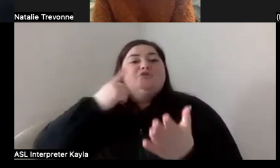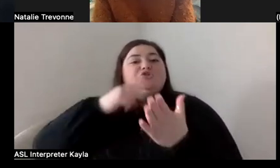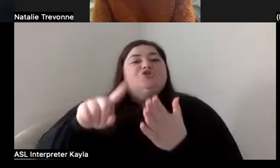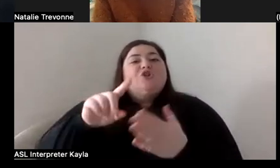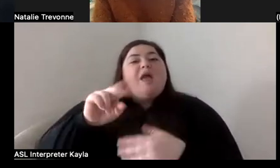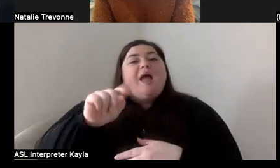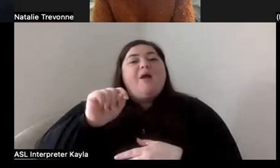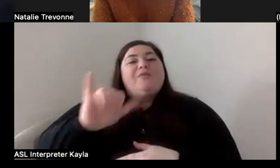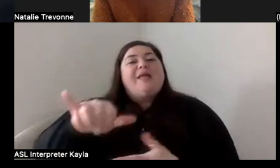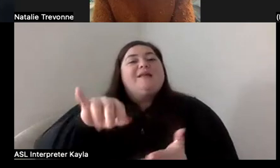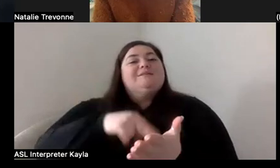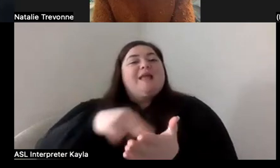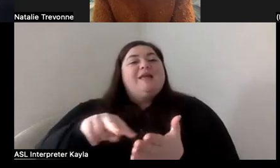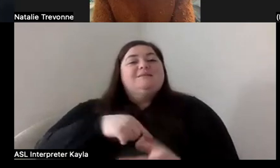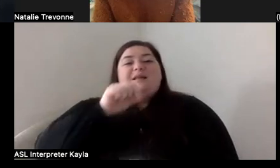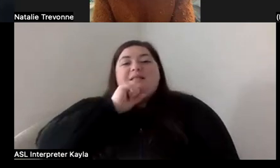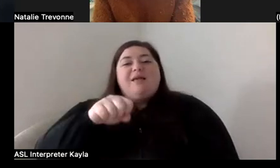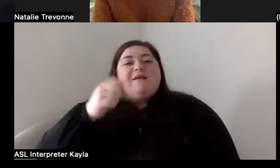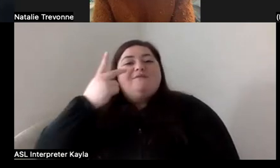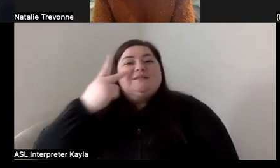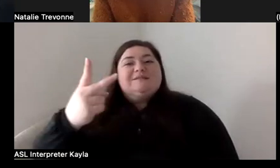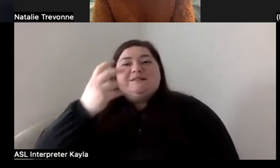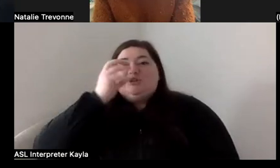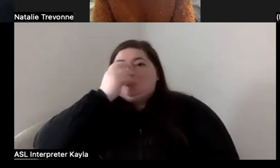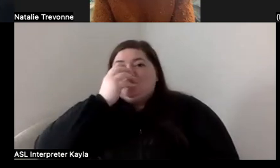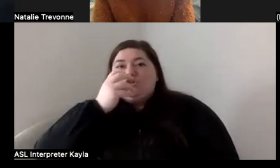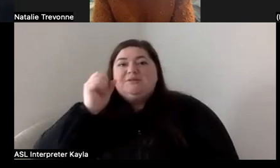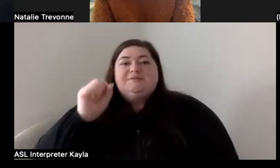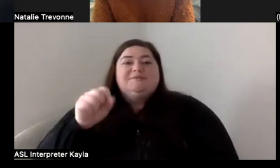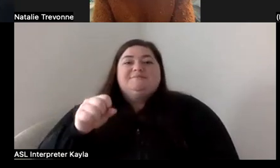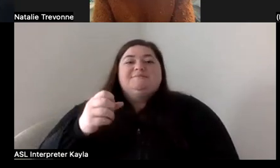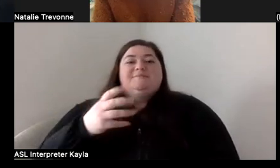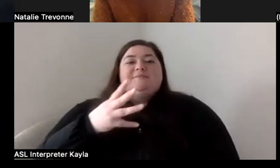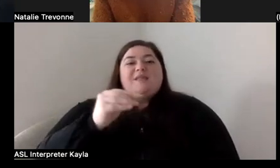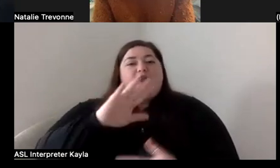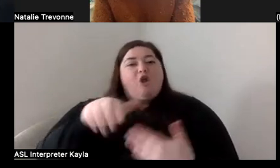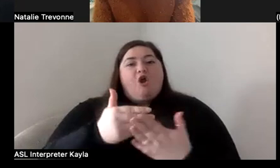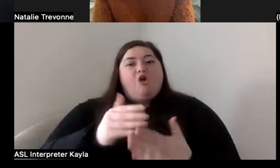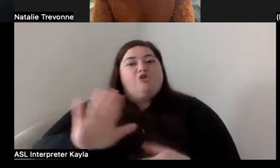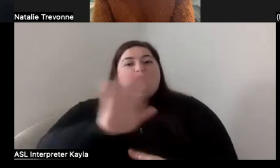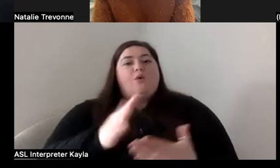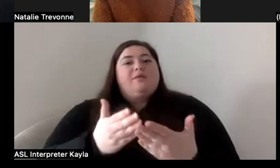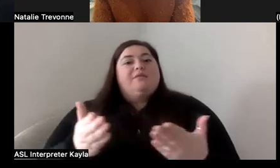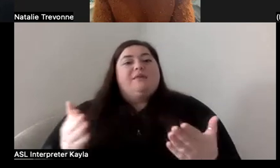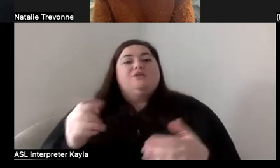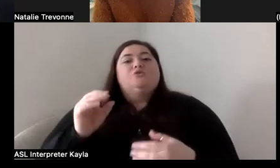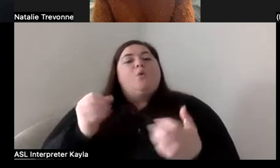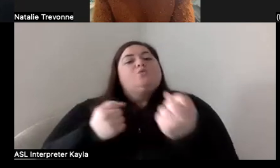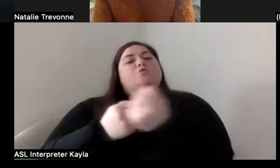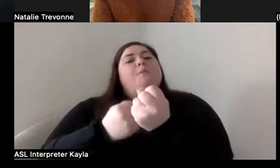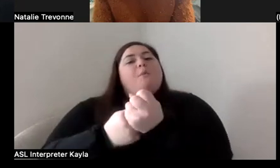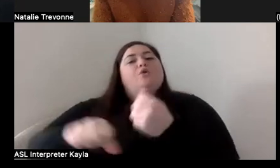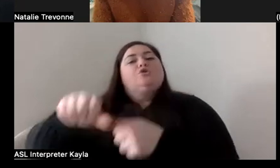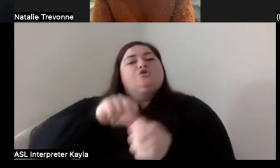want to see in, uh, you know, I'd love to go see the circus, you know, and, uh, and all those things, you know, and so it's like, it's supporting each other.